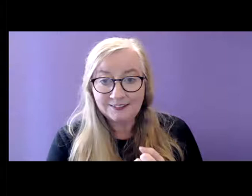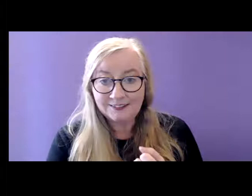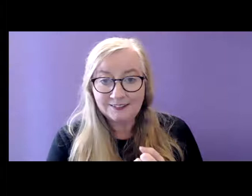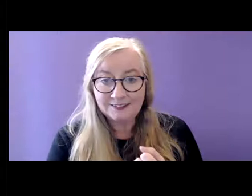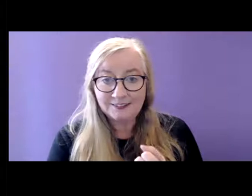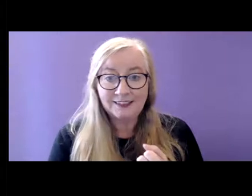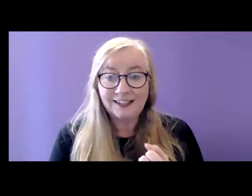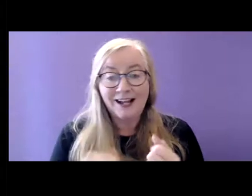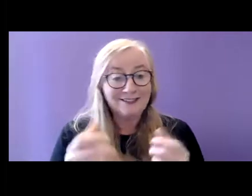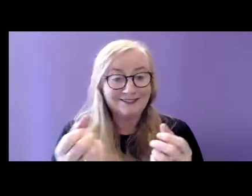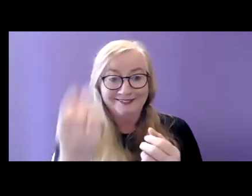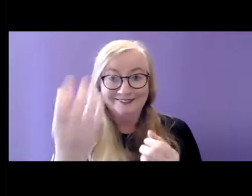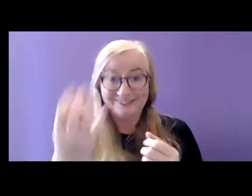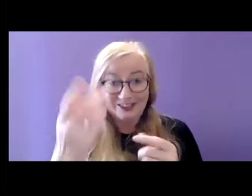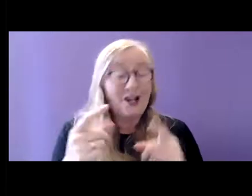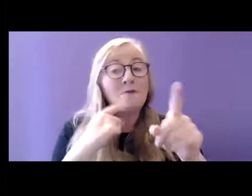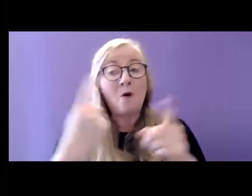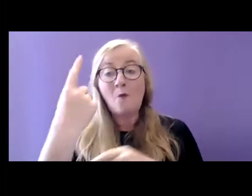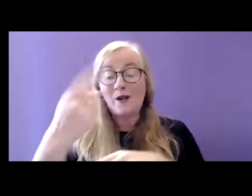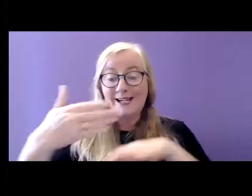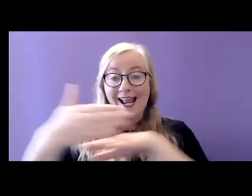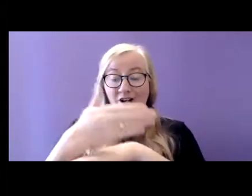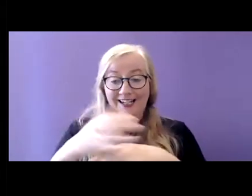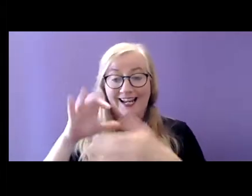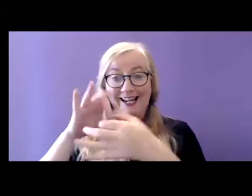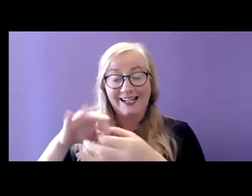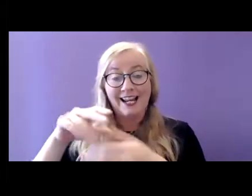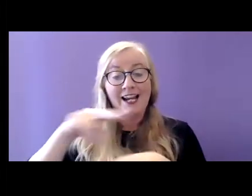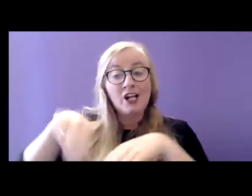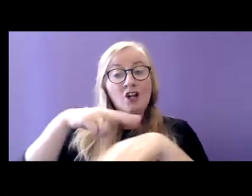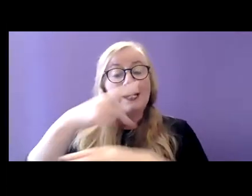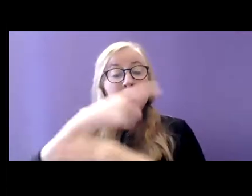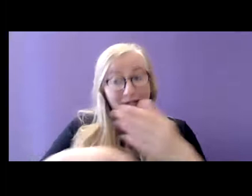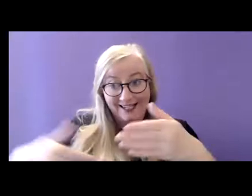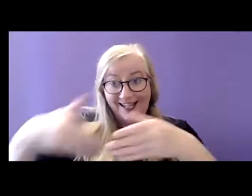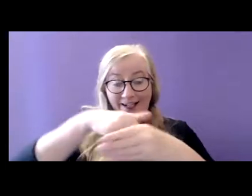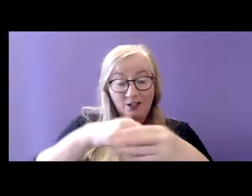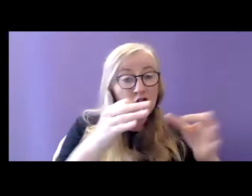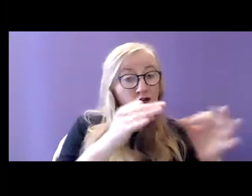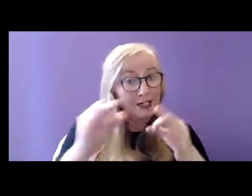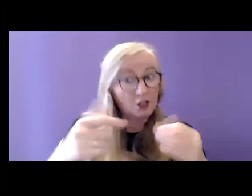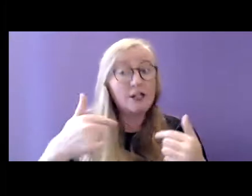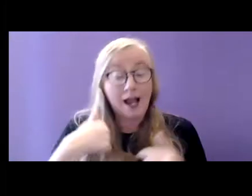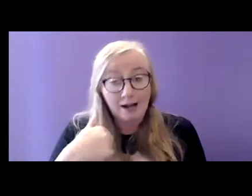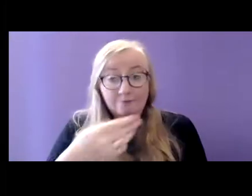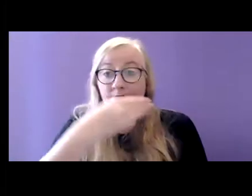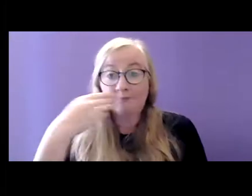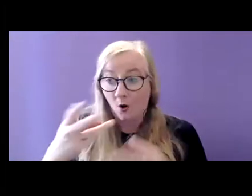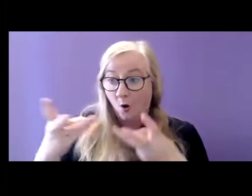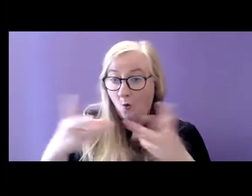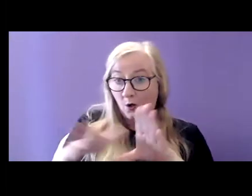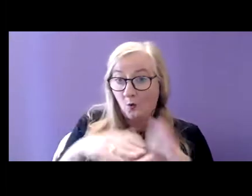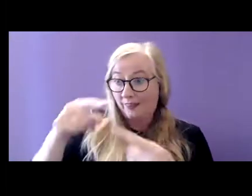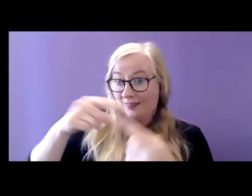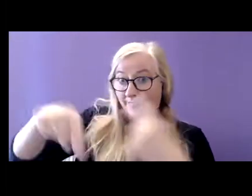as a result, one of the actions of the National Disability Inclusion Strategy. I am committed to working with my officials